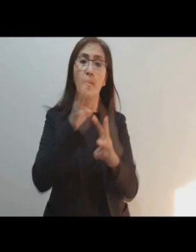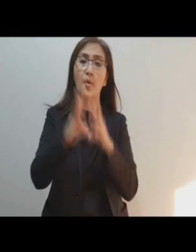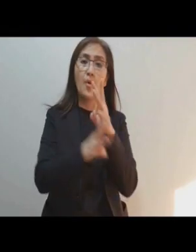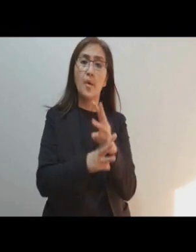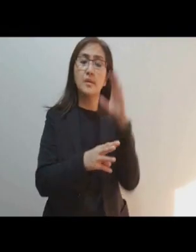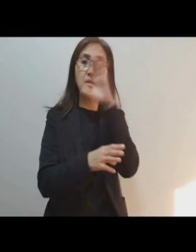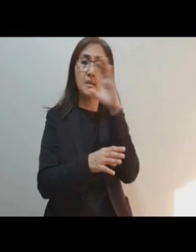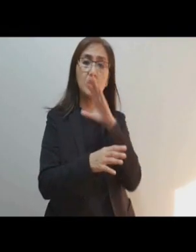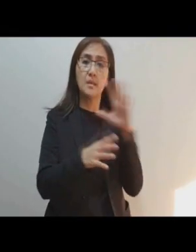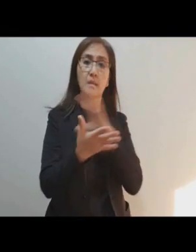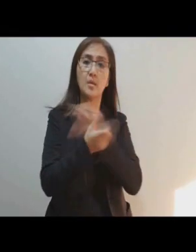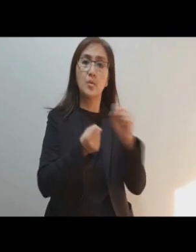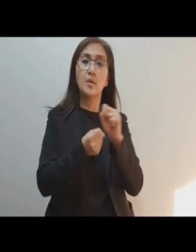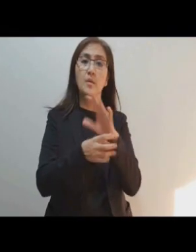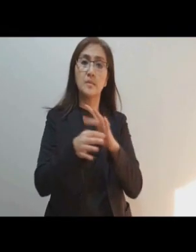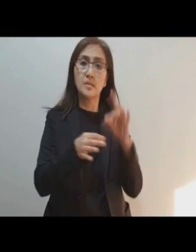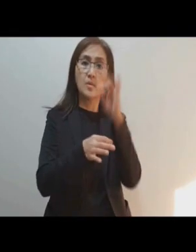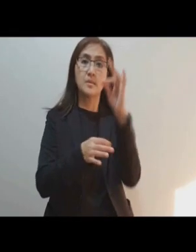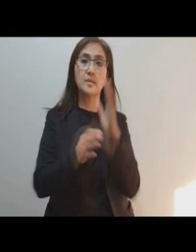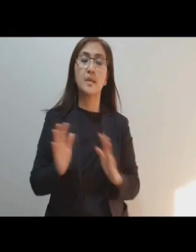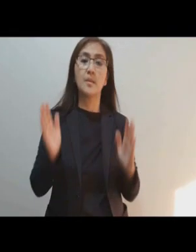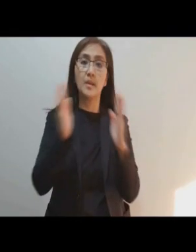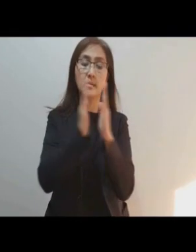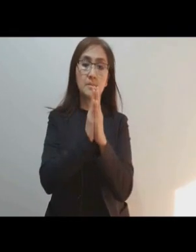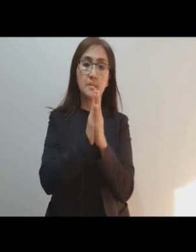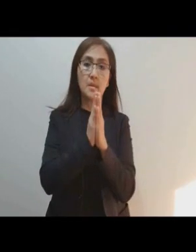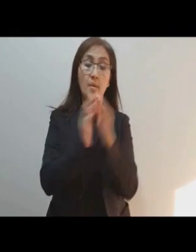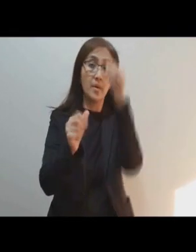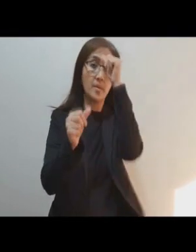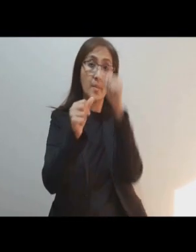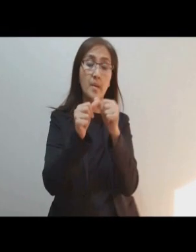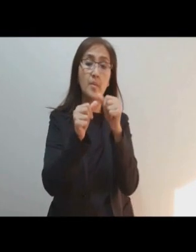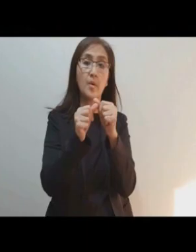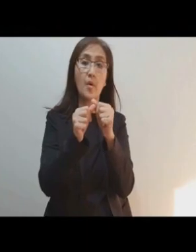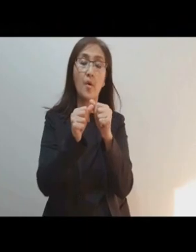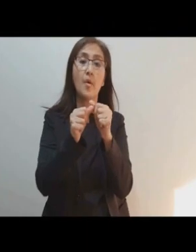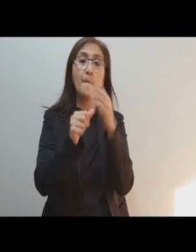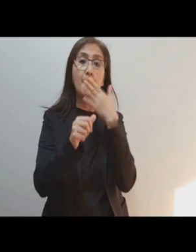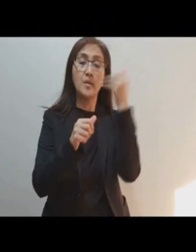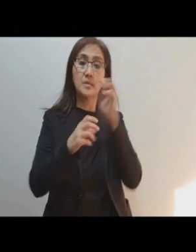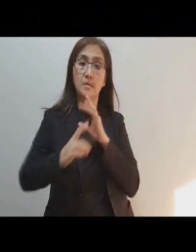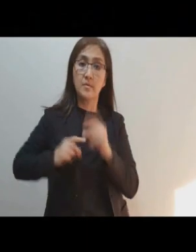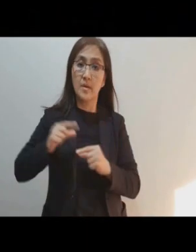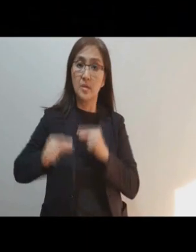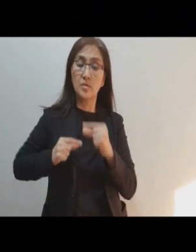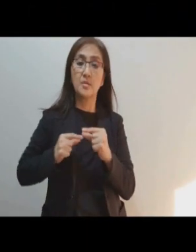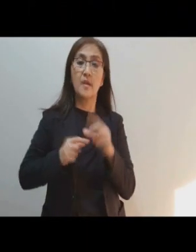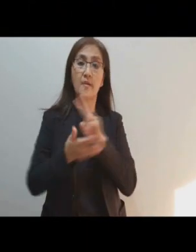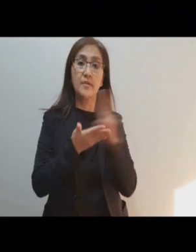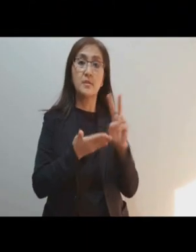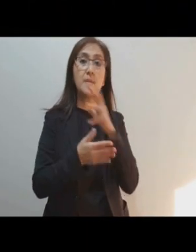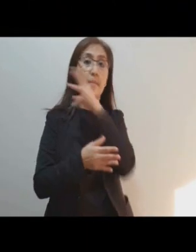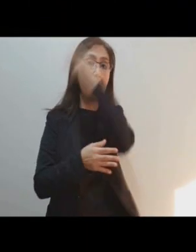seeking the ruin of souls. Amen. Remember, O Most Gracious Virgin Mary, that